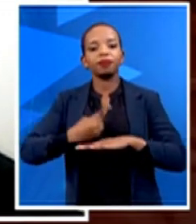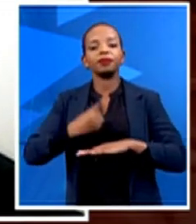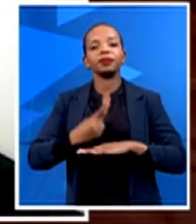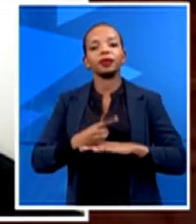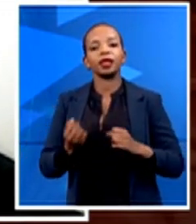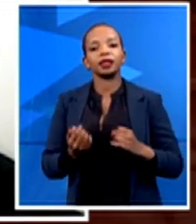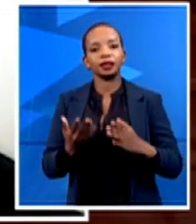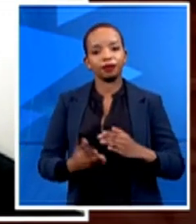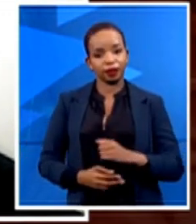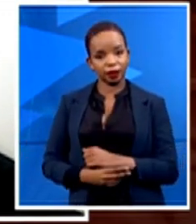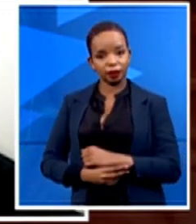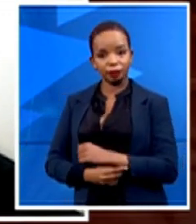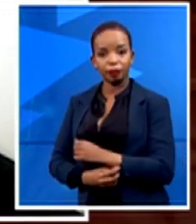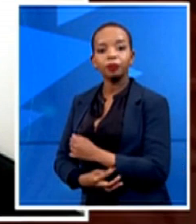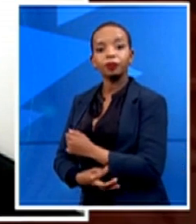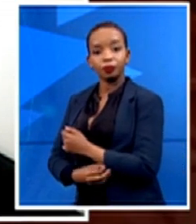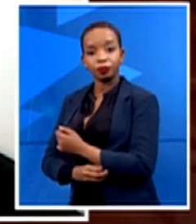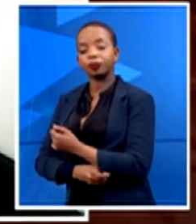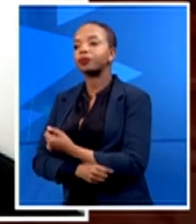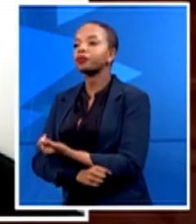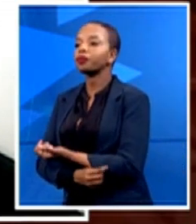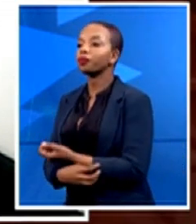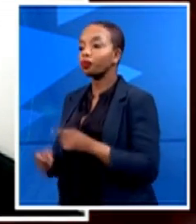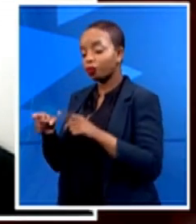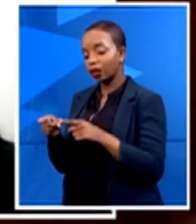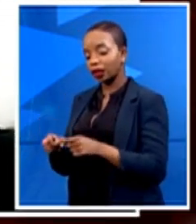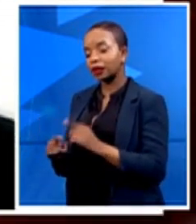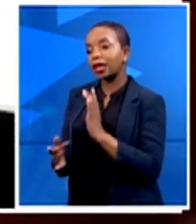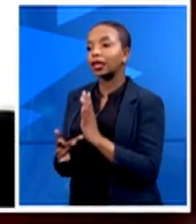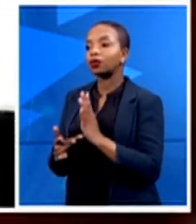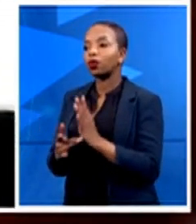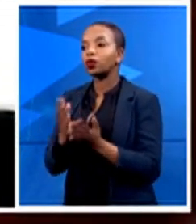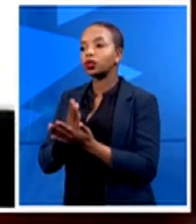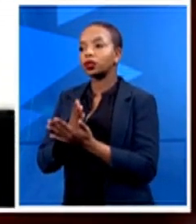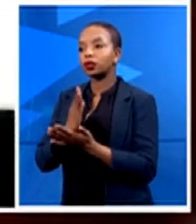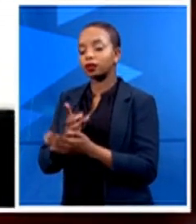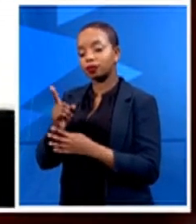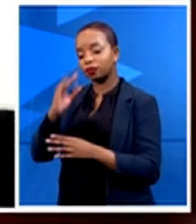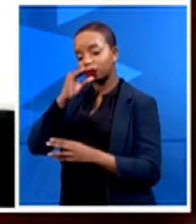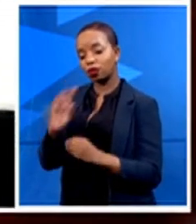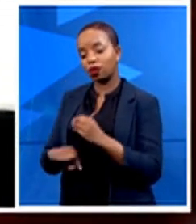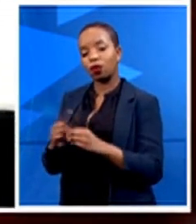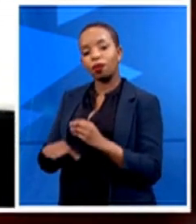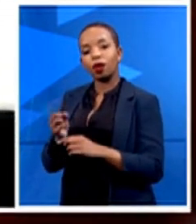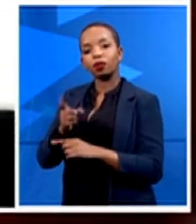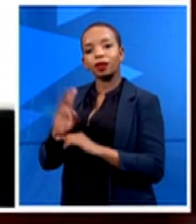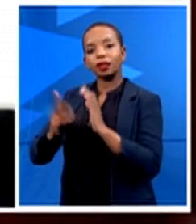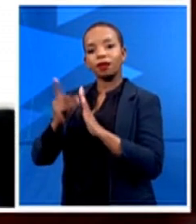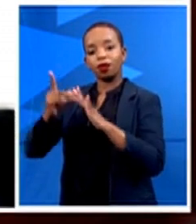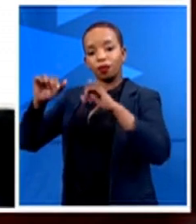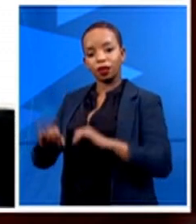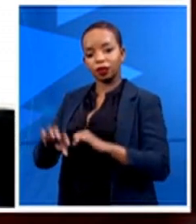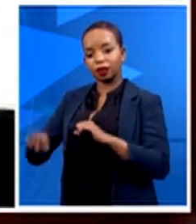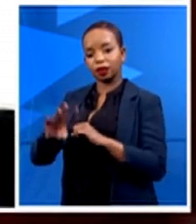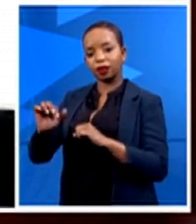and obviously this technology talks to the economic development of South Africa. What about our children, our learners? Going back to school